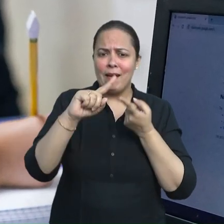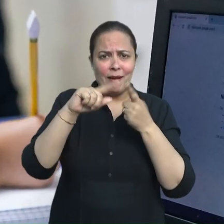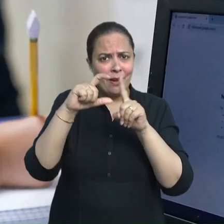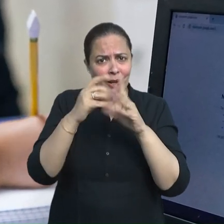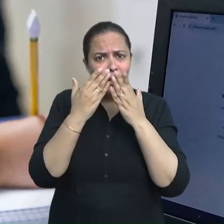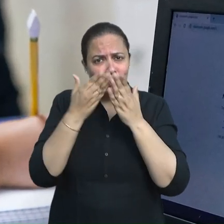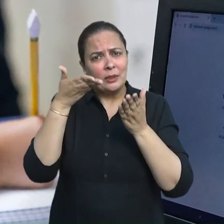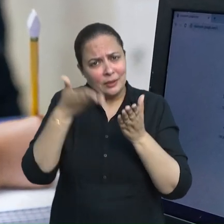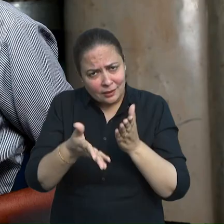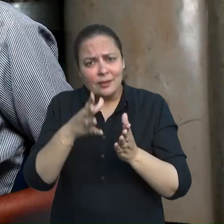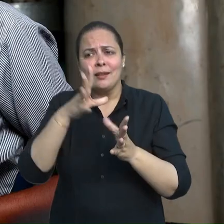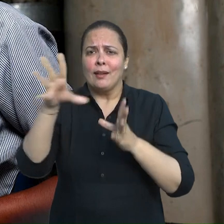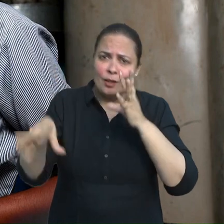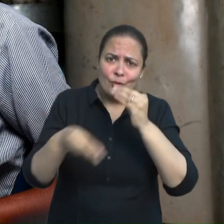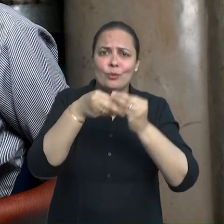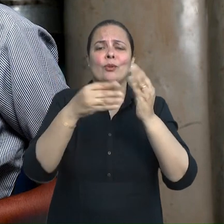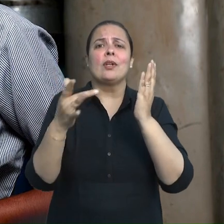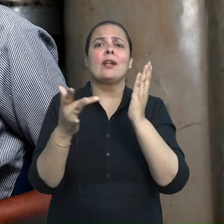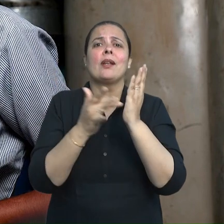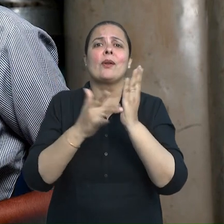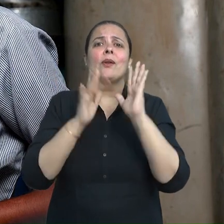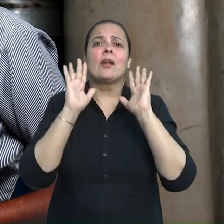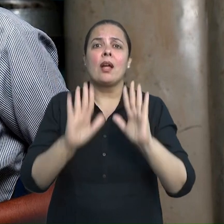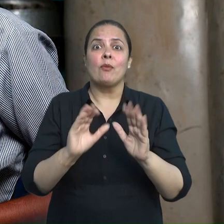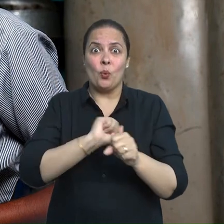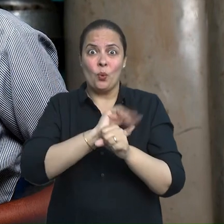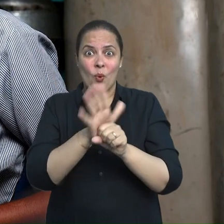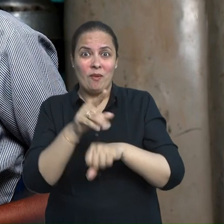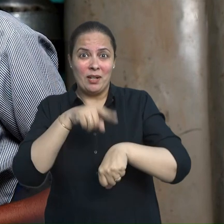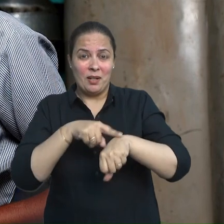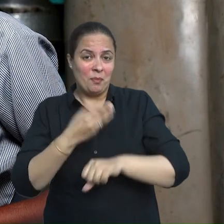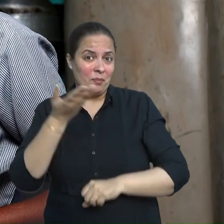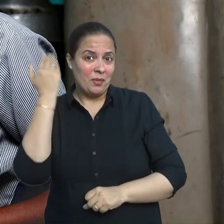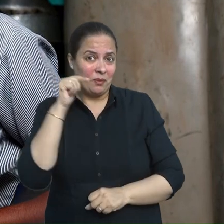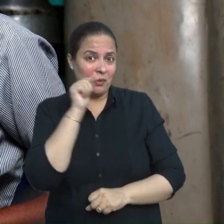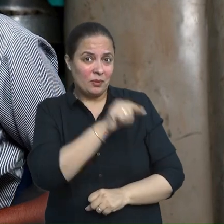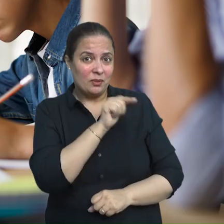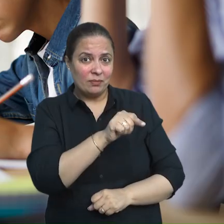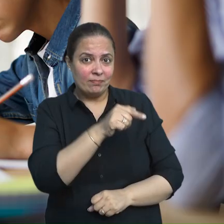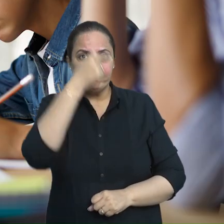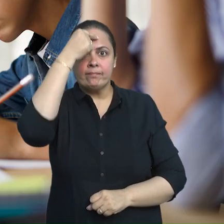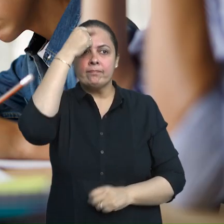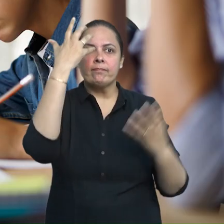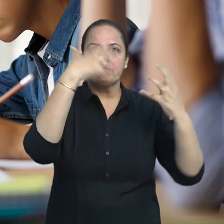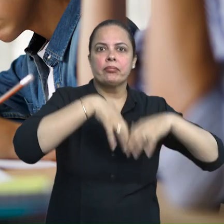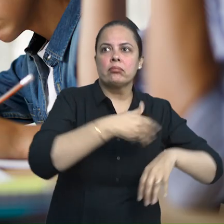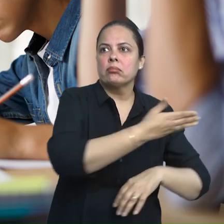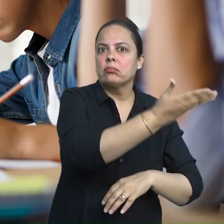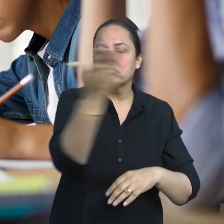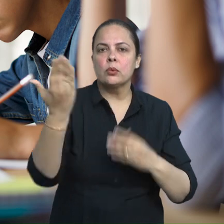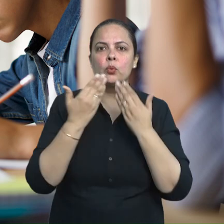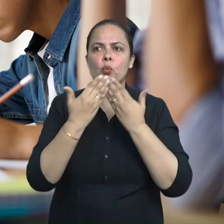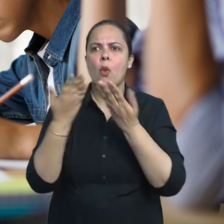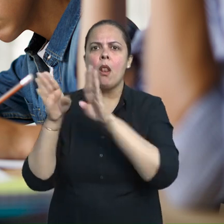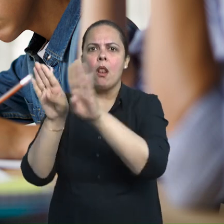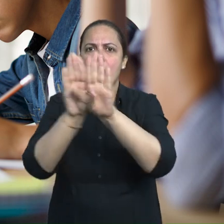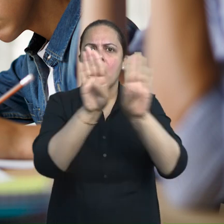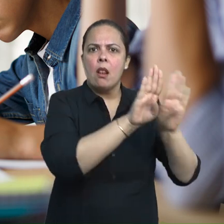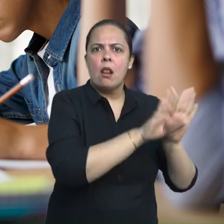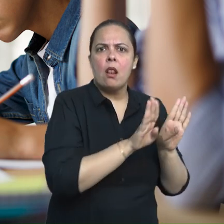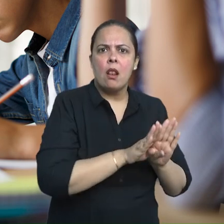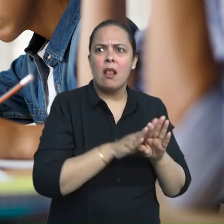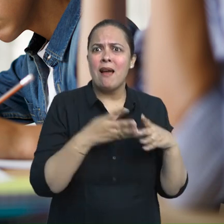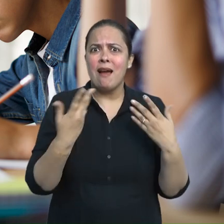significant transformation, particularly during the COVID-19 pandemic. The closure of schools highlighted the